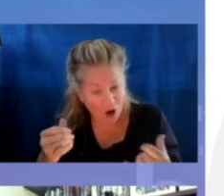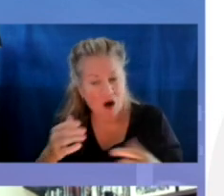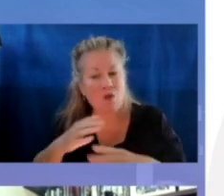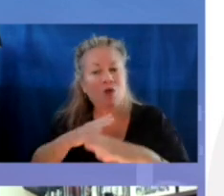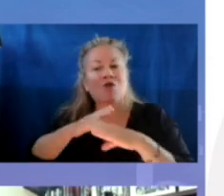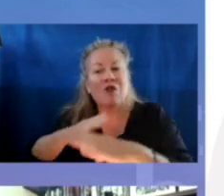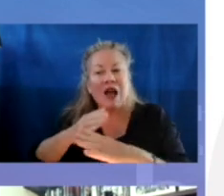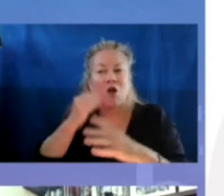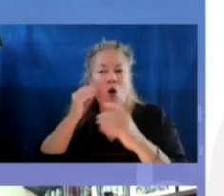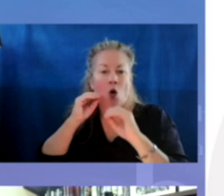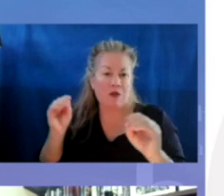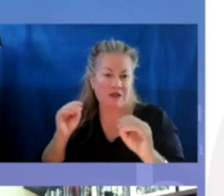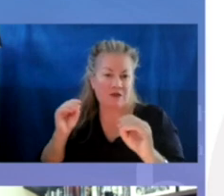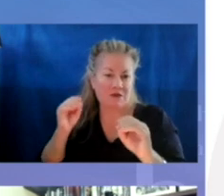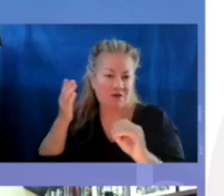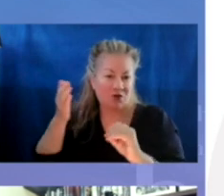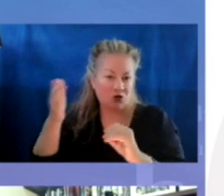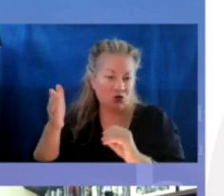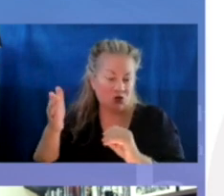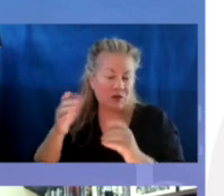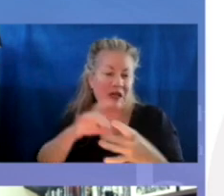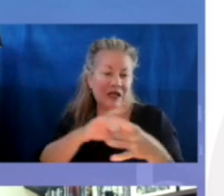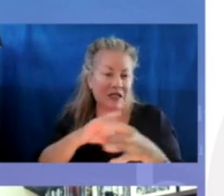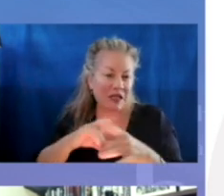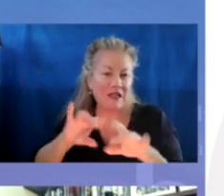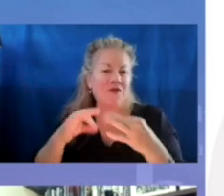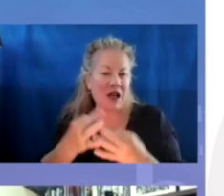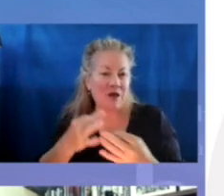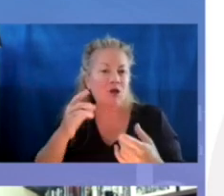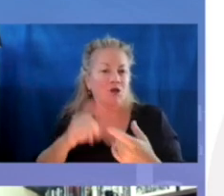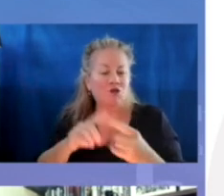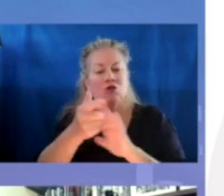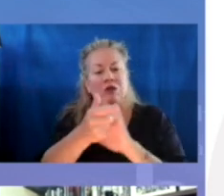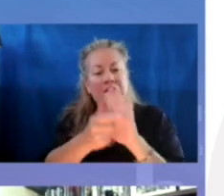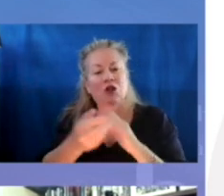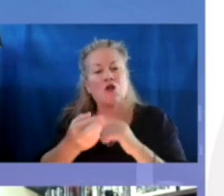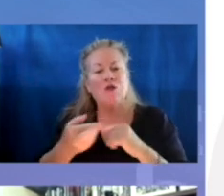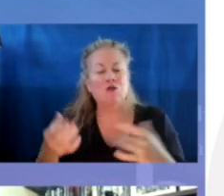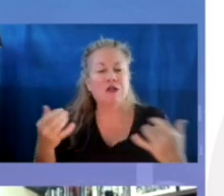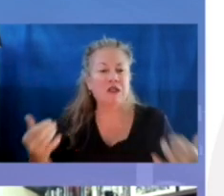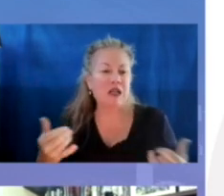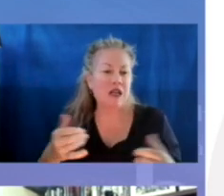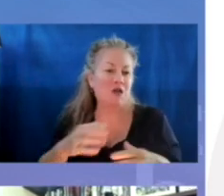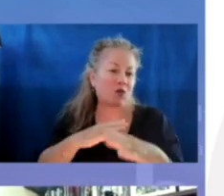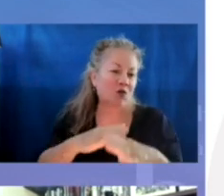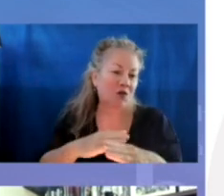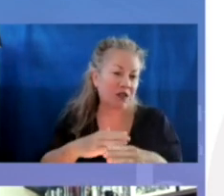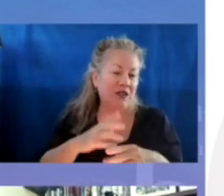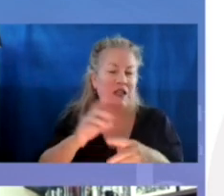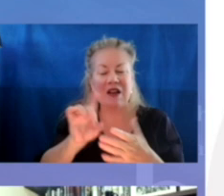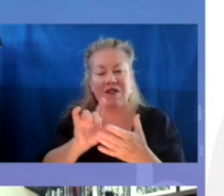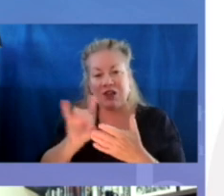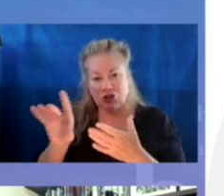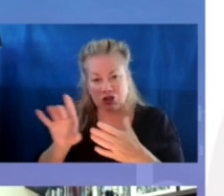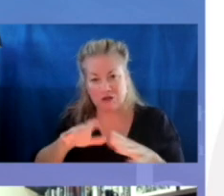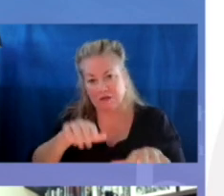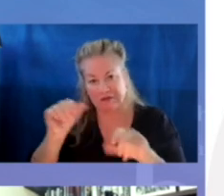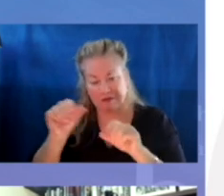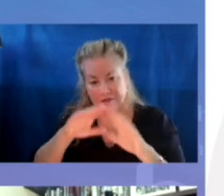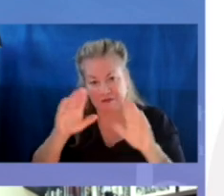also prevent homelessness by connecting families to legal resources as well, for example, to prevent evictions.